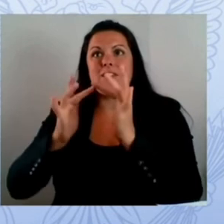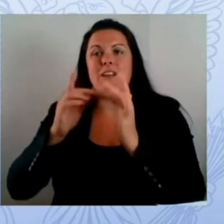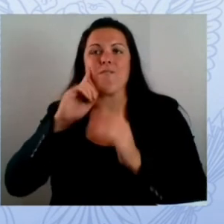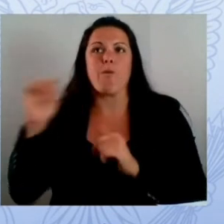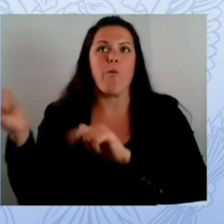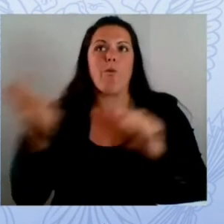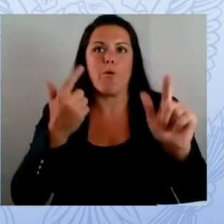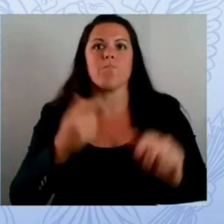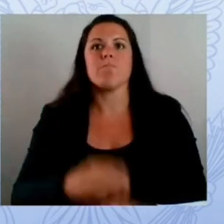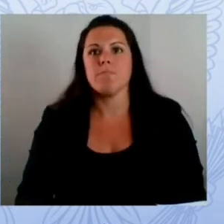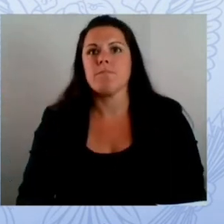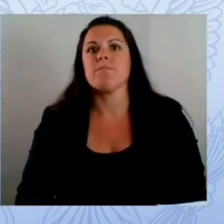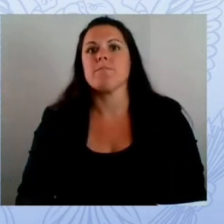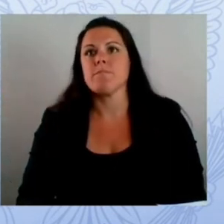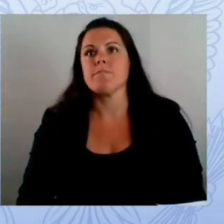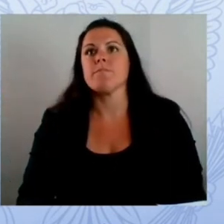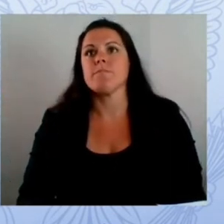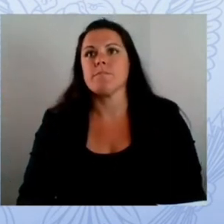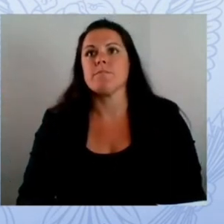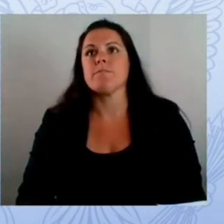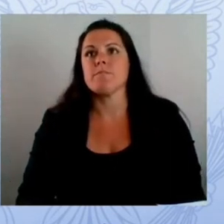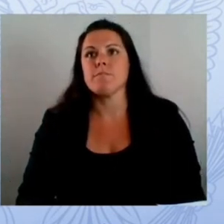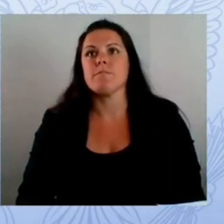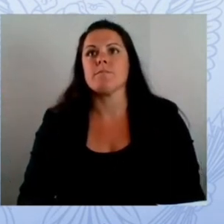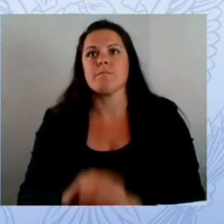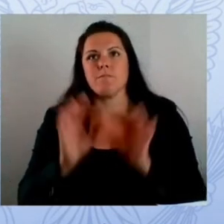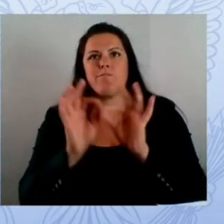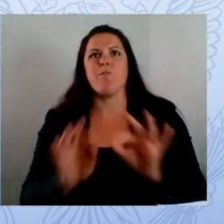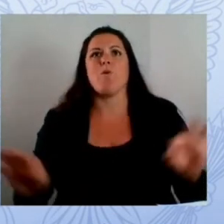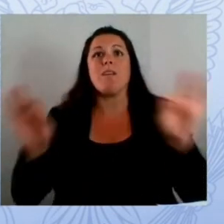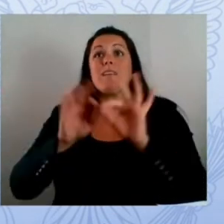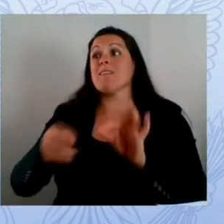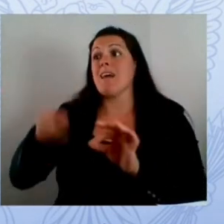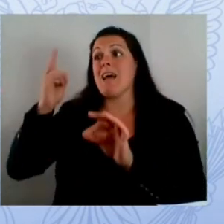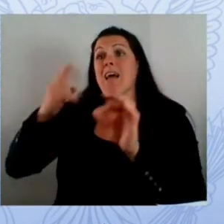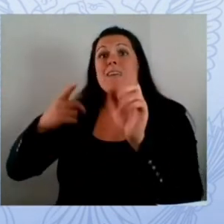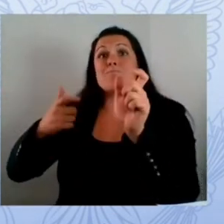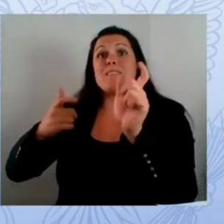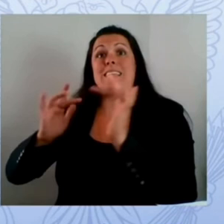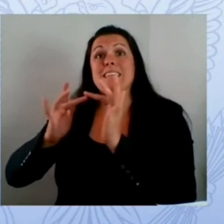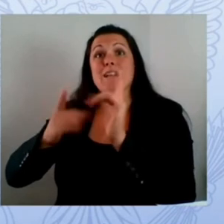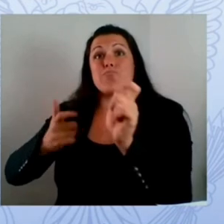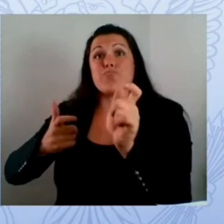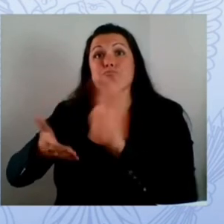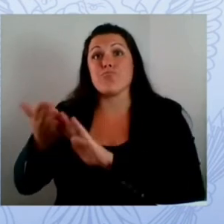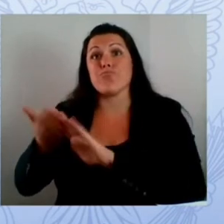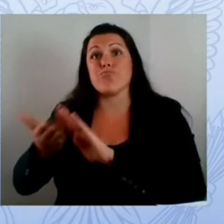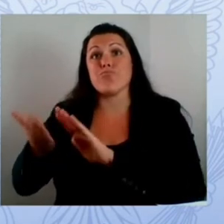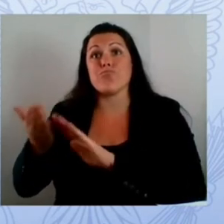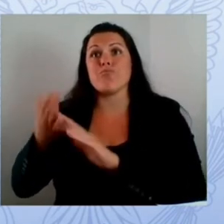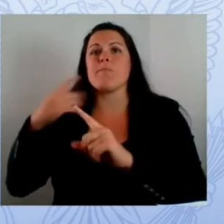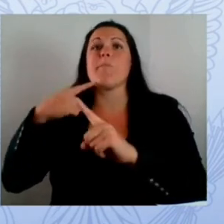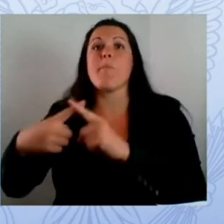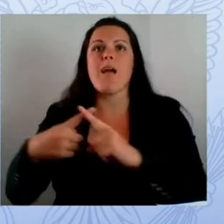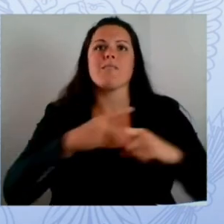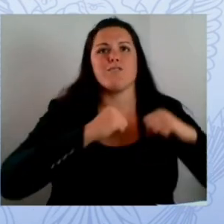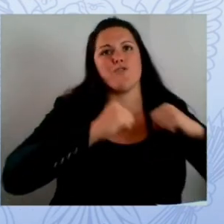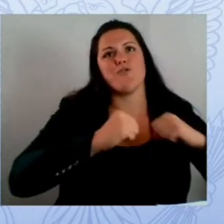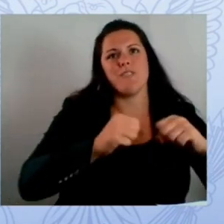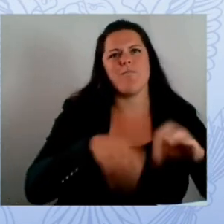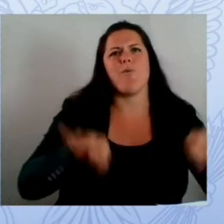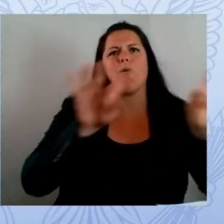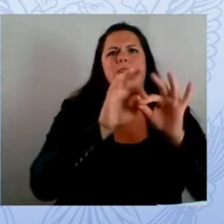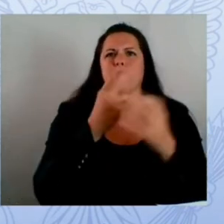a secure connection is a matter of equity and so for those reasons we've layered on uh cyber security protections in the form of content